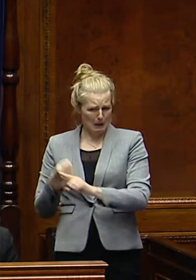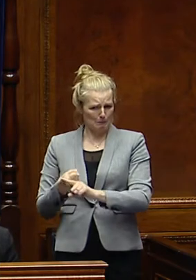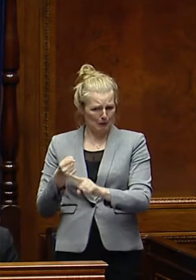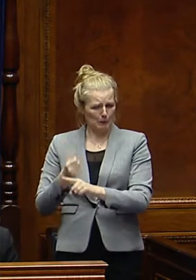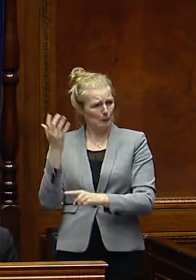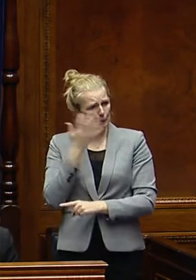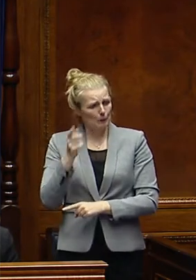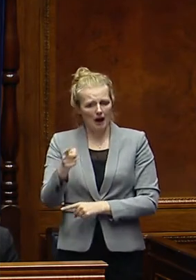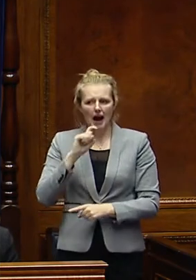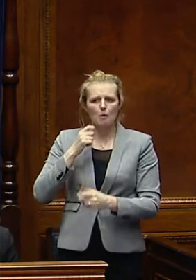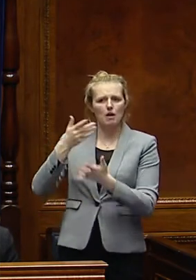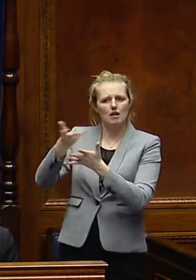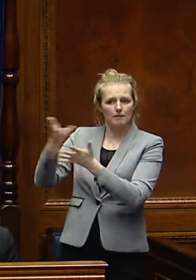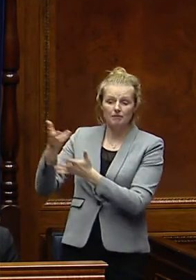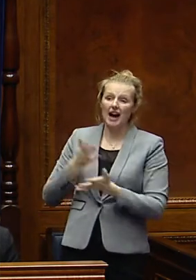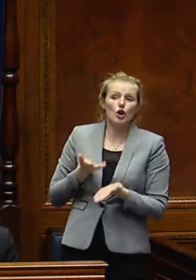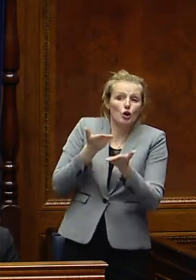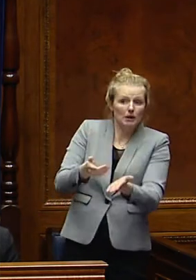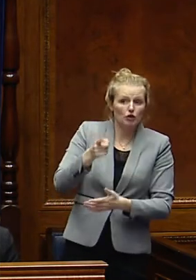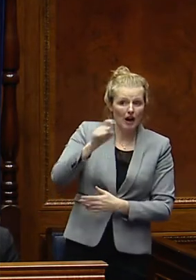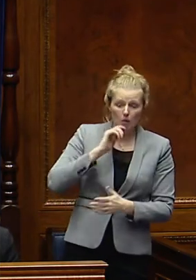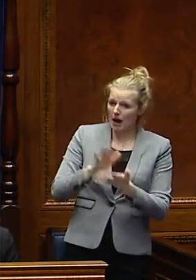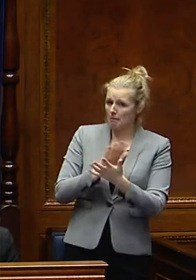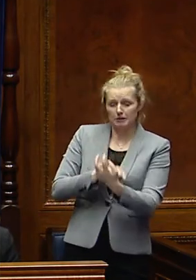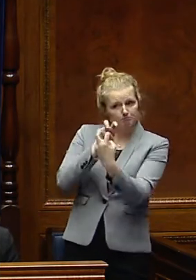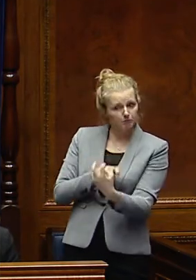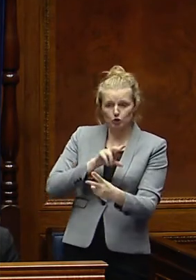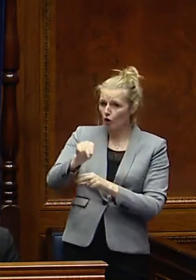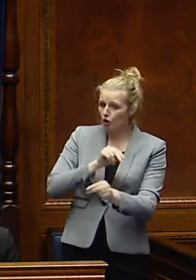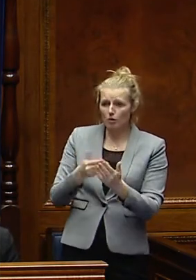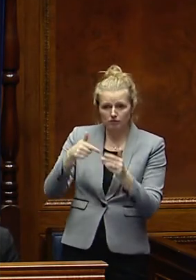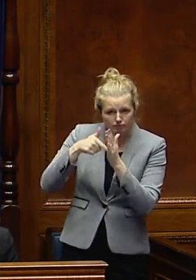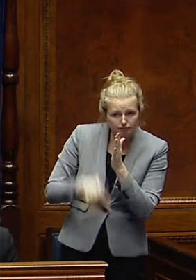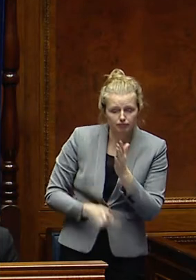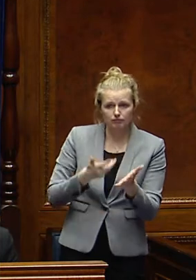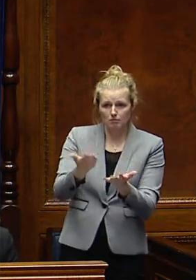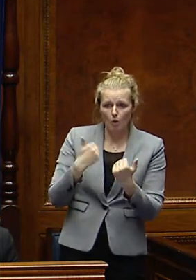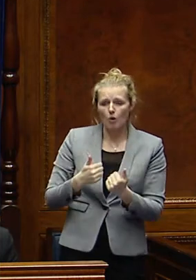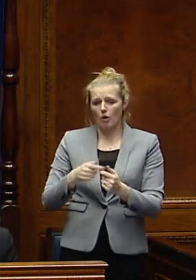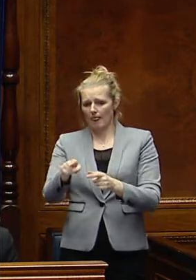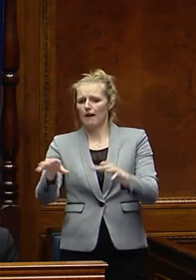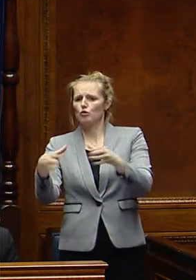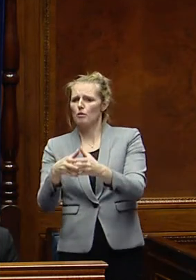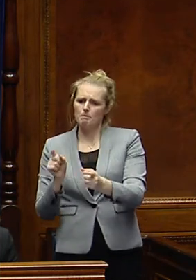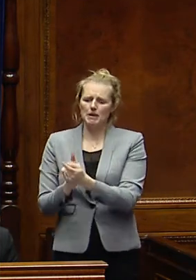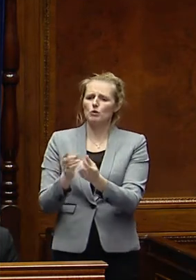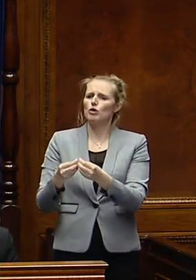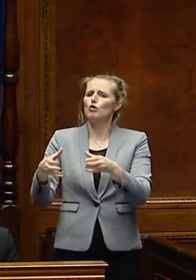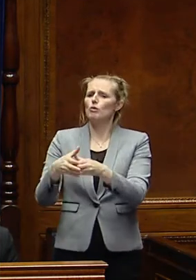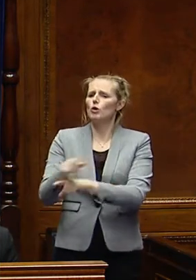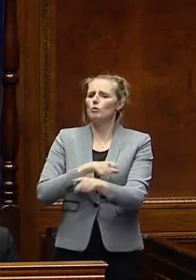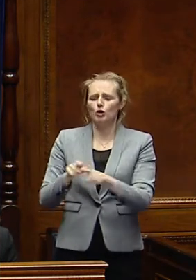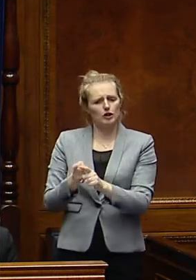time ahead. I do give a commitment to you. am happy to sit down and engage with you and also to meet with the group at the community